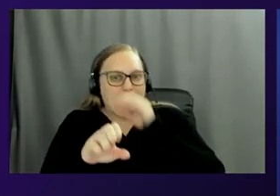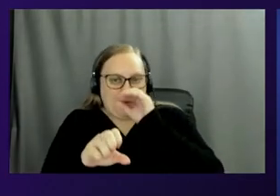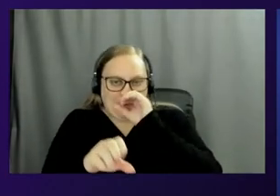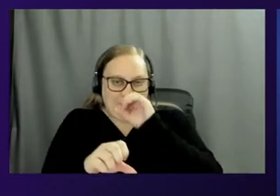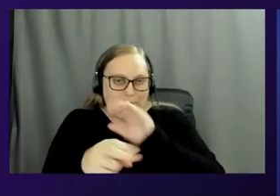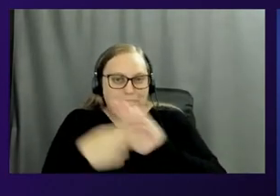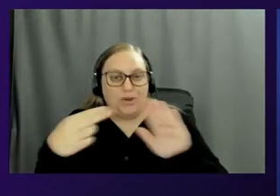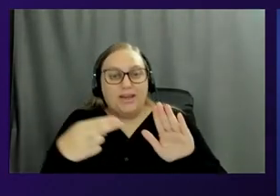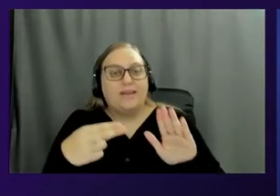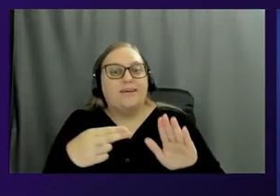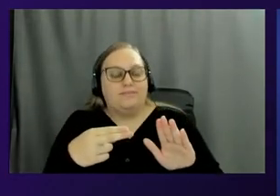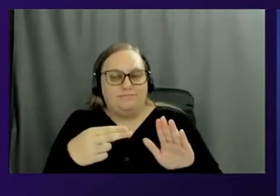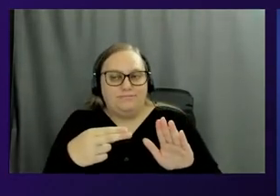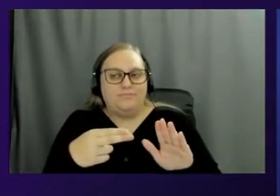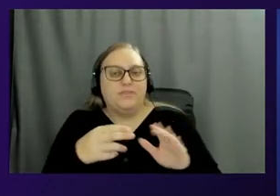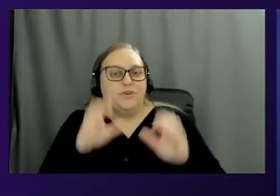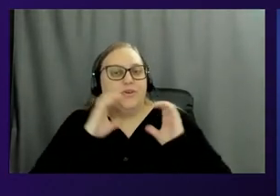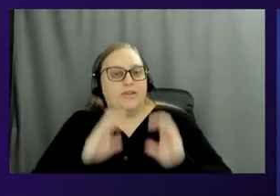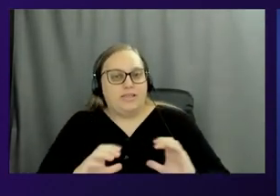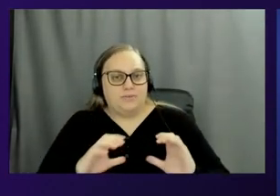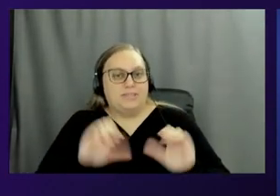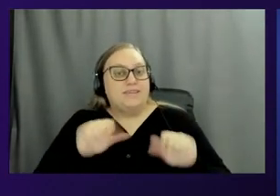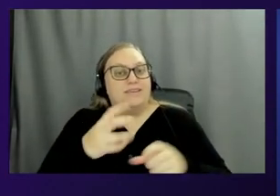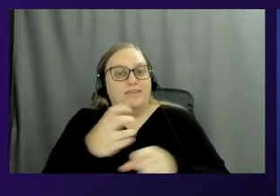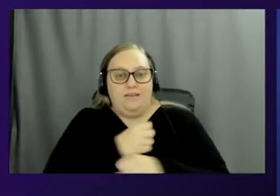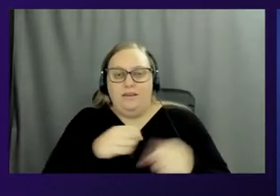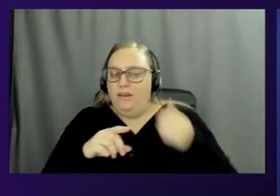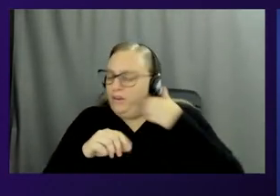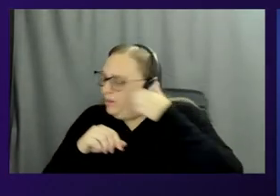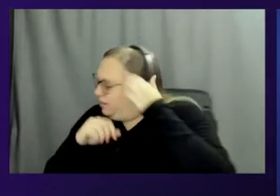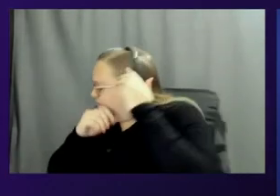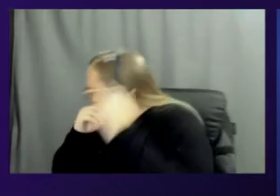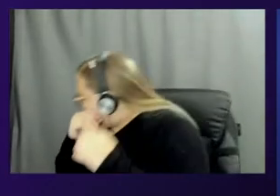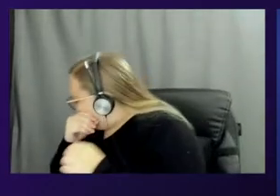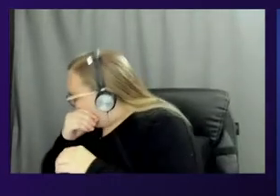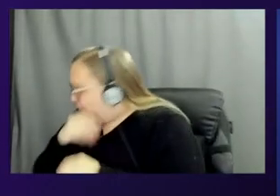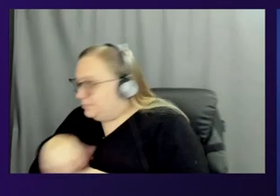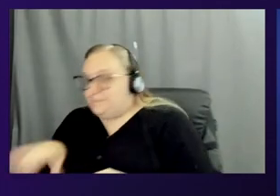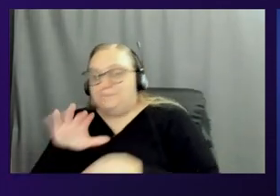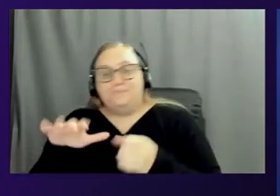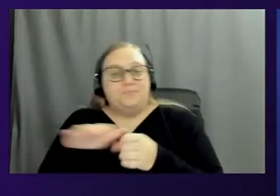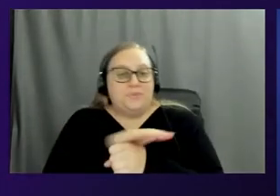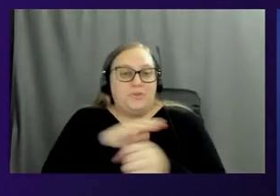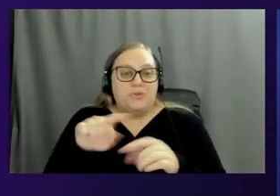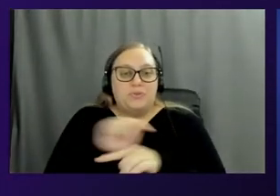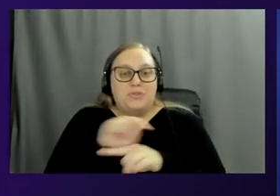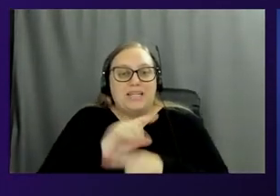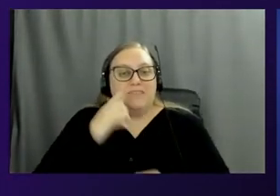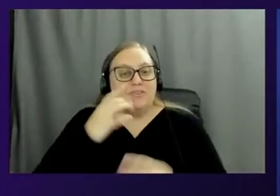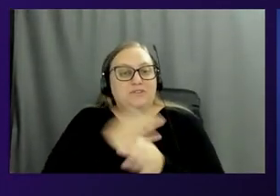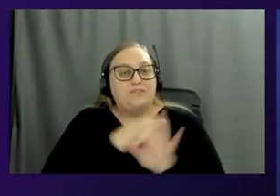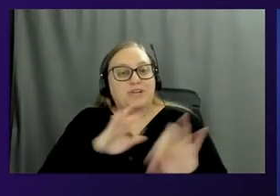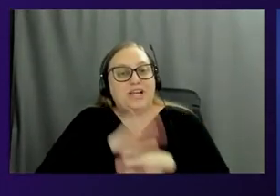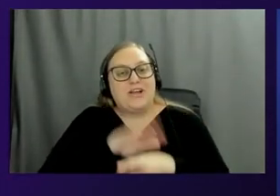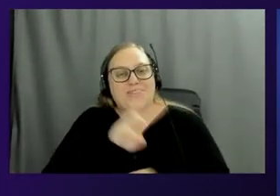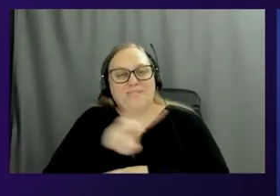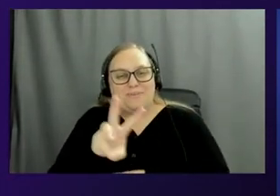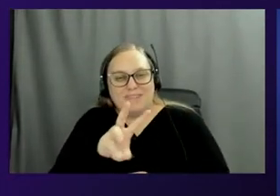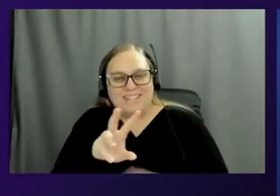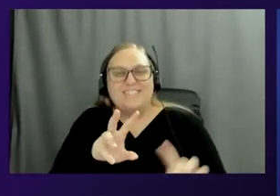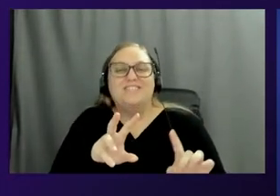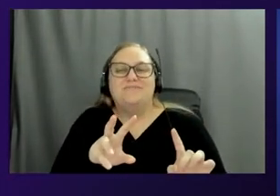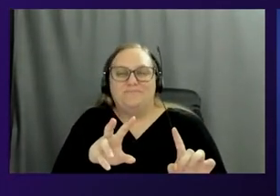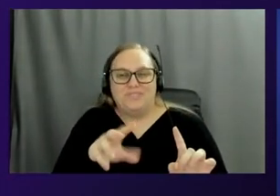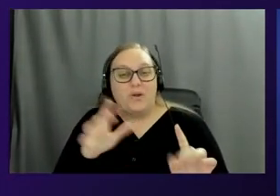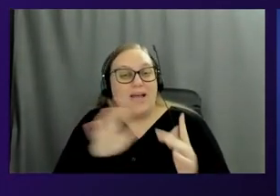get the whole training, uh, for, for free, um, on, you know, on the webpage as well. I think there's a link there that goes there. Uh,